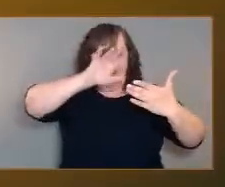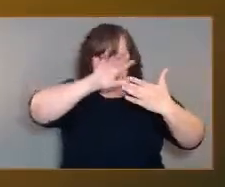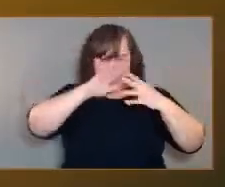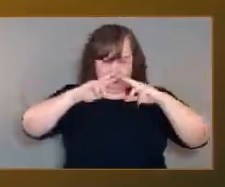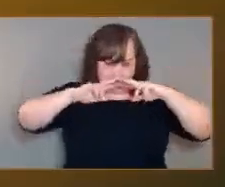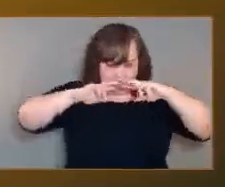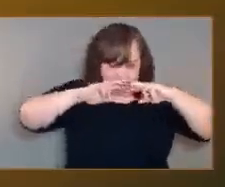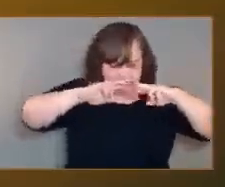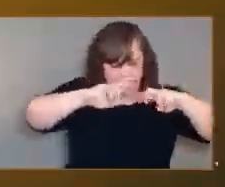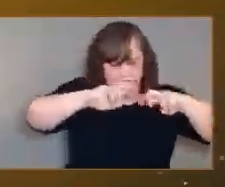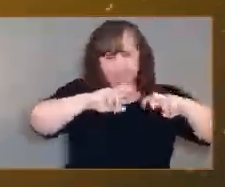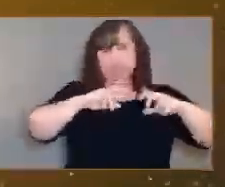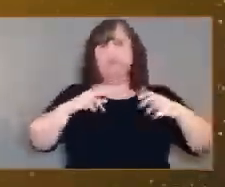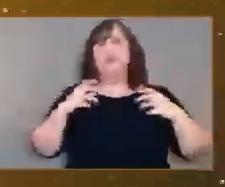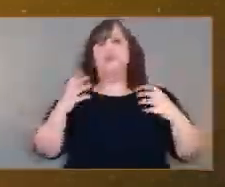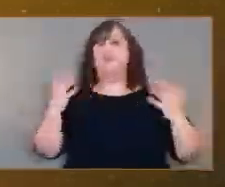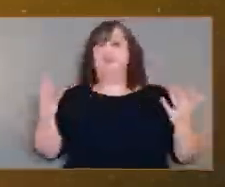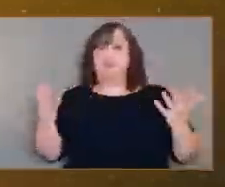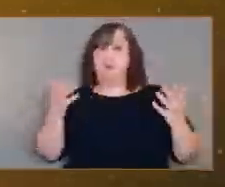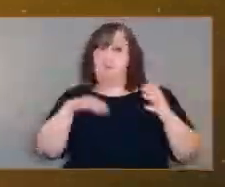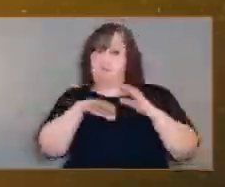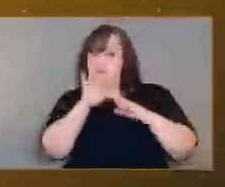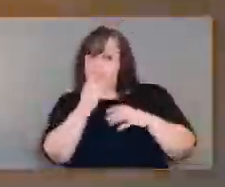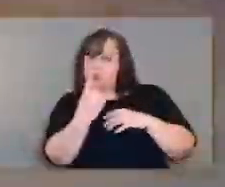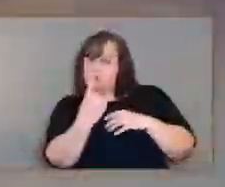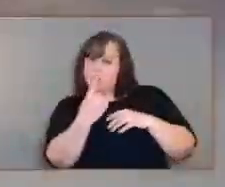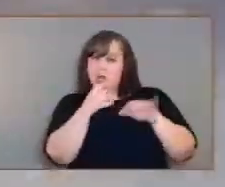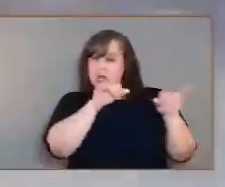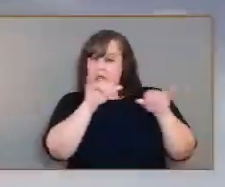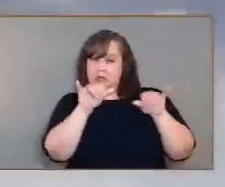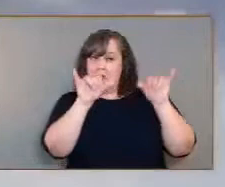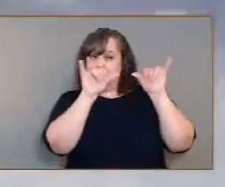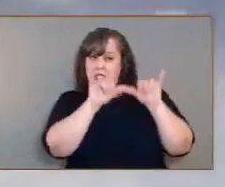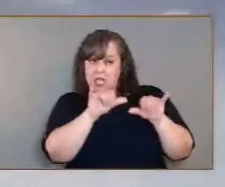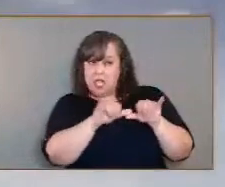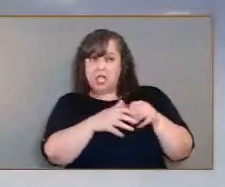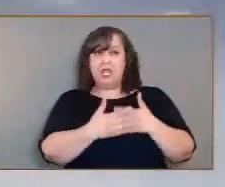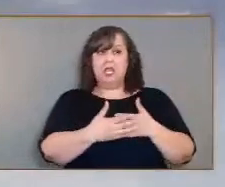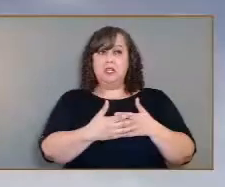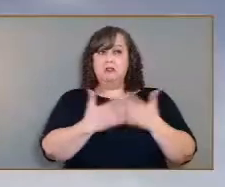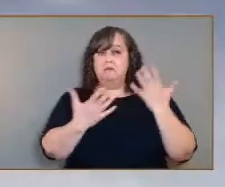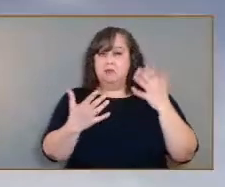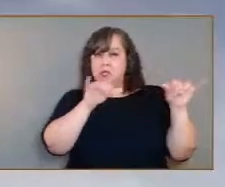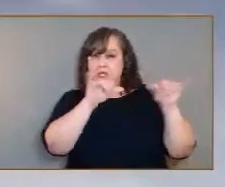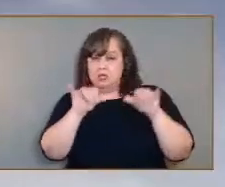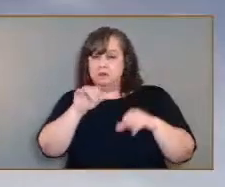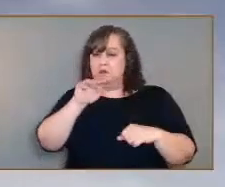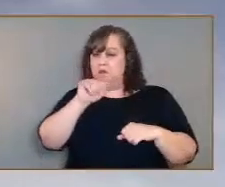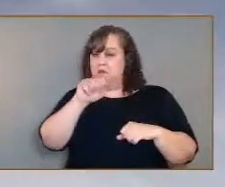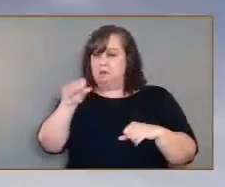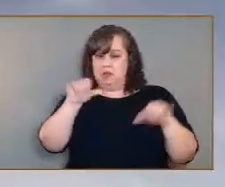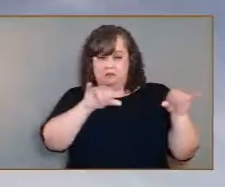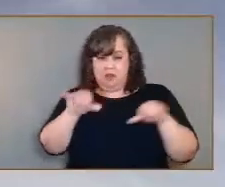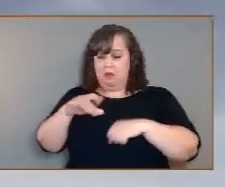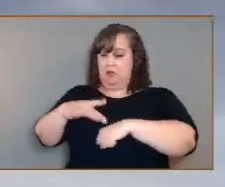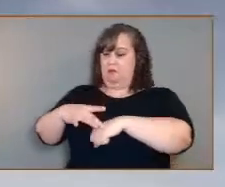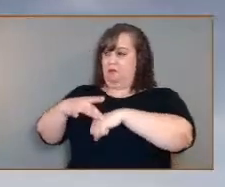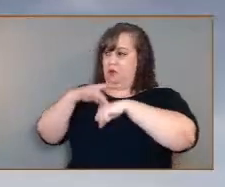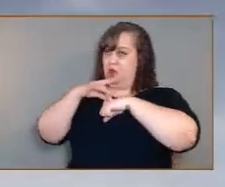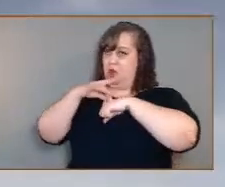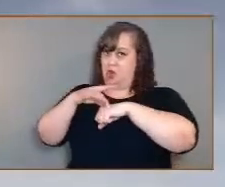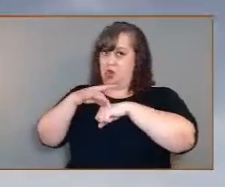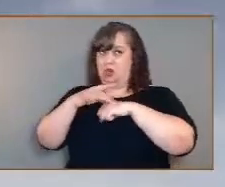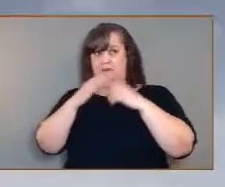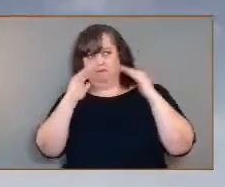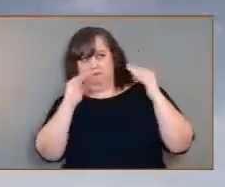We find one of similar size, mass, and composition as Earth. By all accounts, this planet appears very similar to our